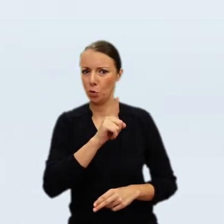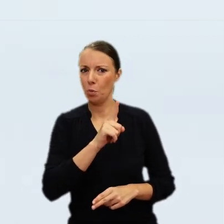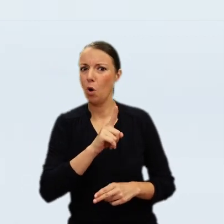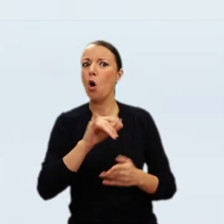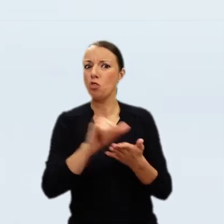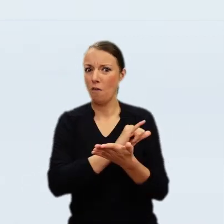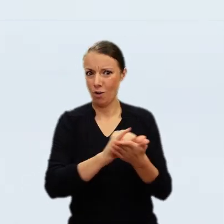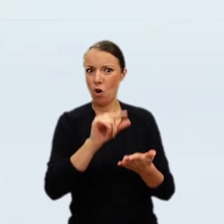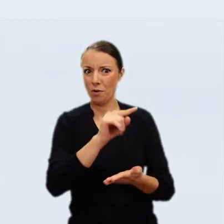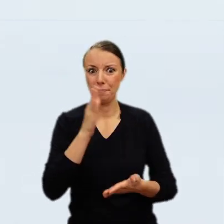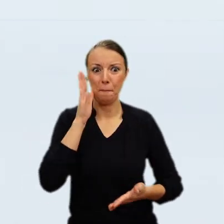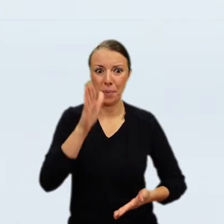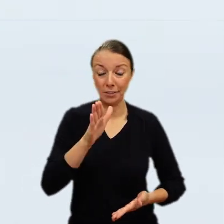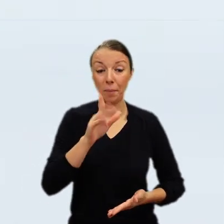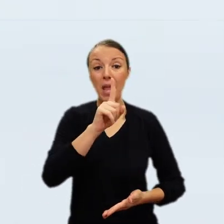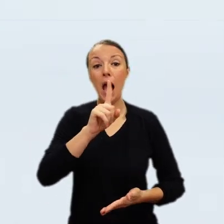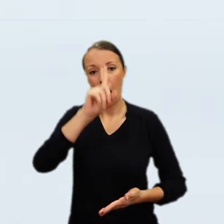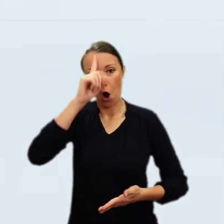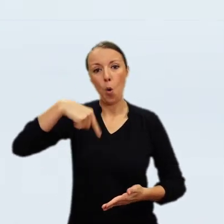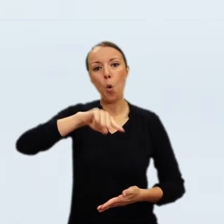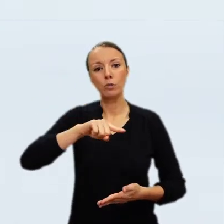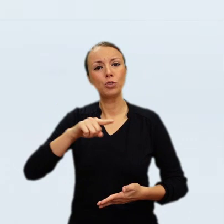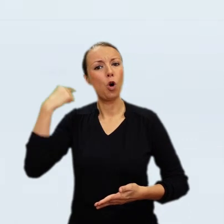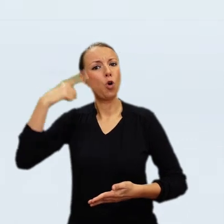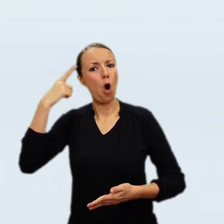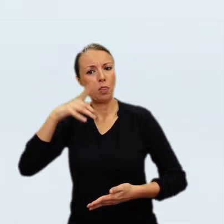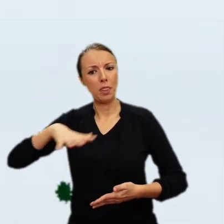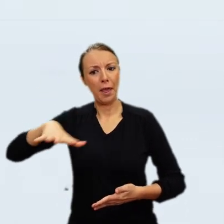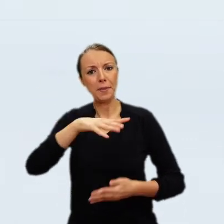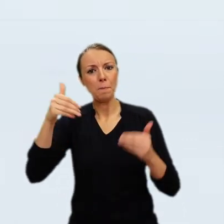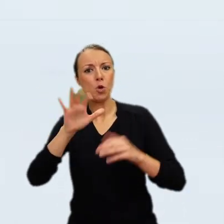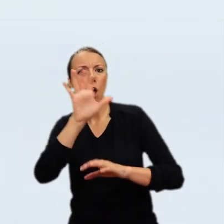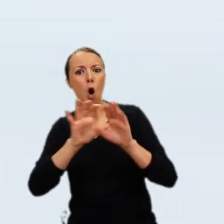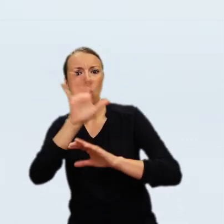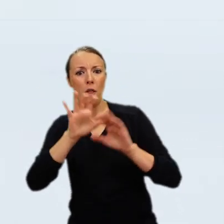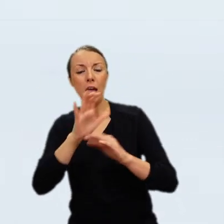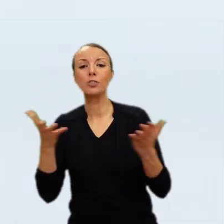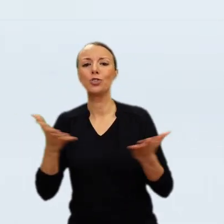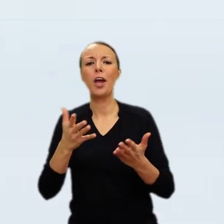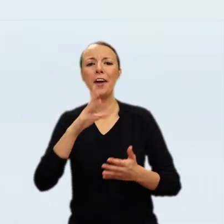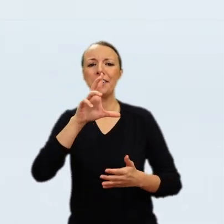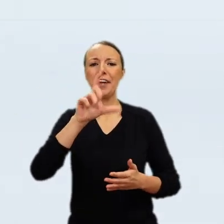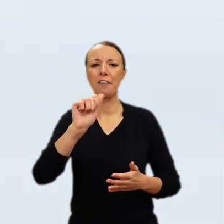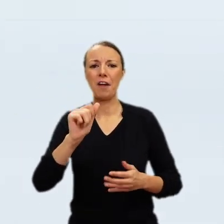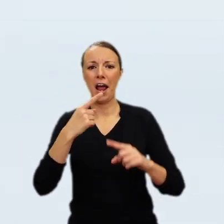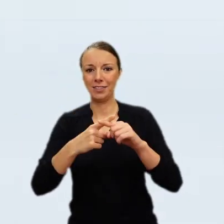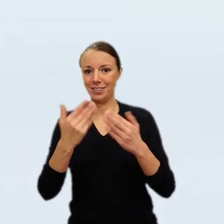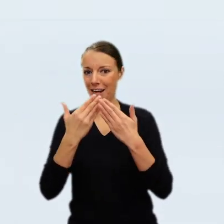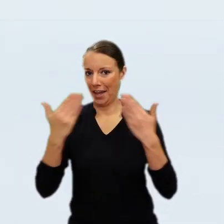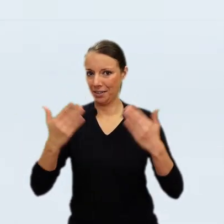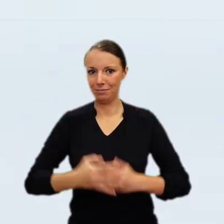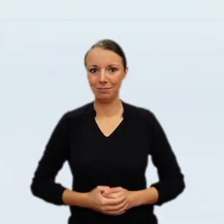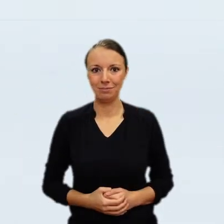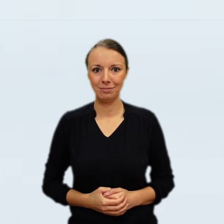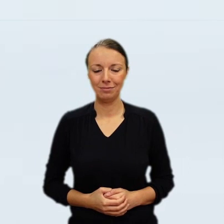the British art critic and painter Roger Fry, on the left, sent a cable to the American industrialist and art collector Henry Clay Frick,